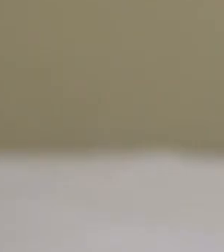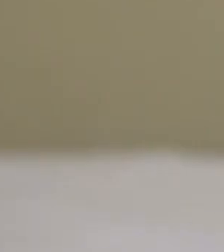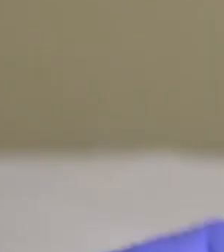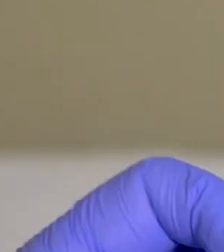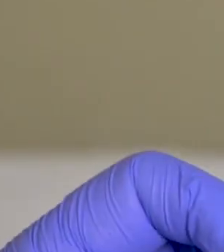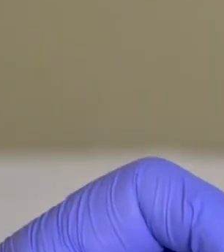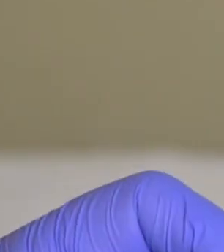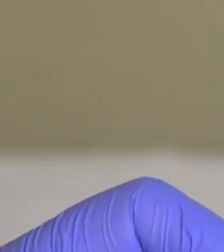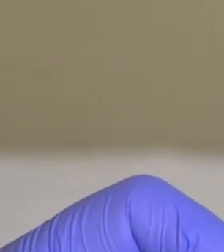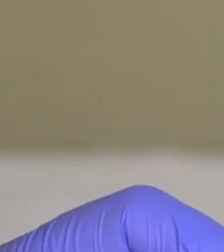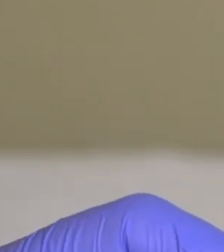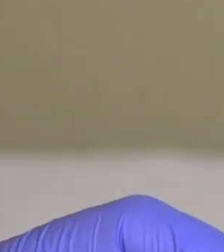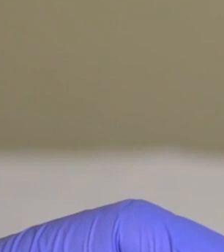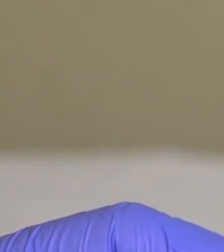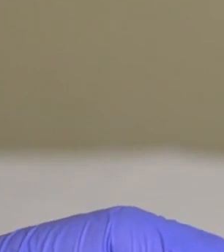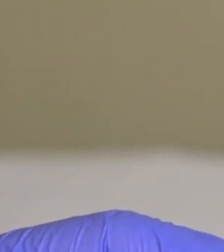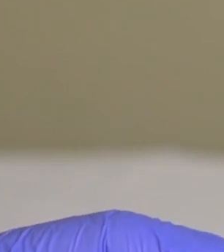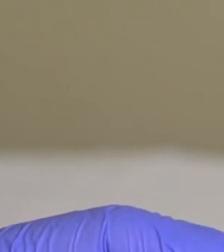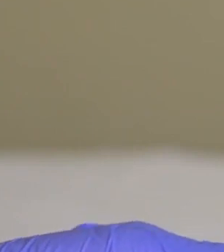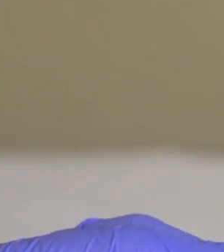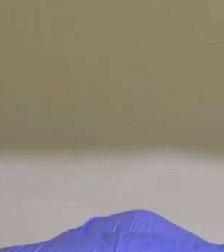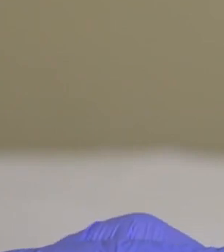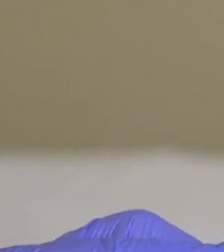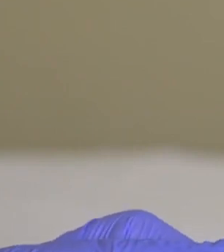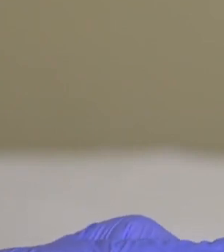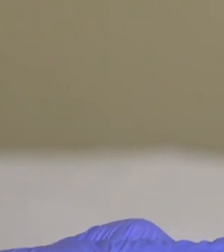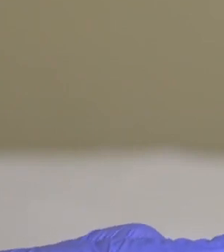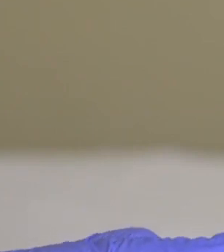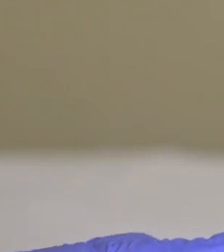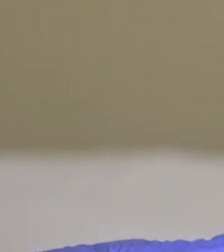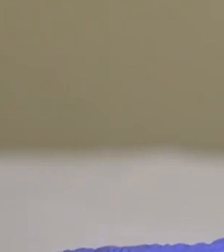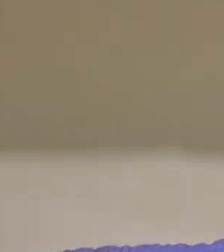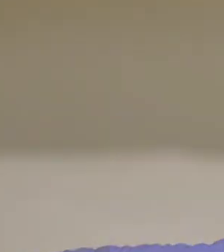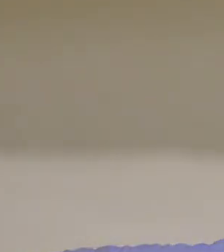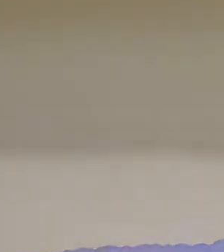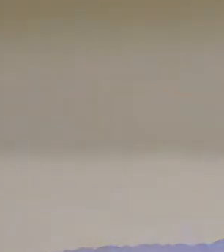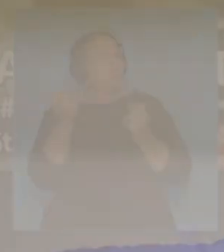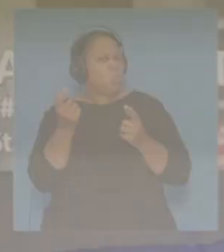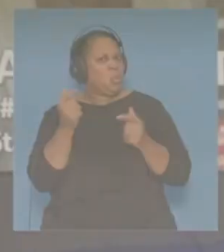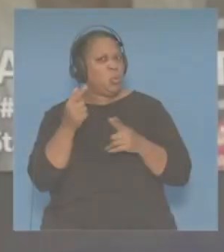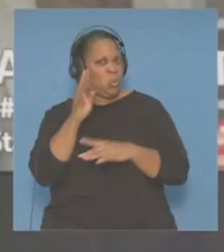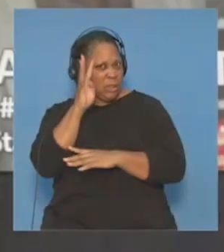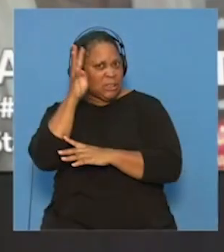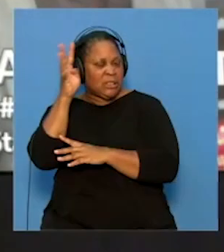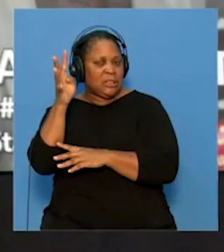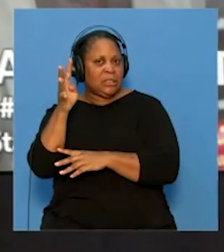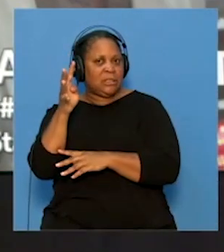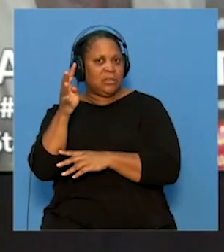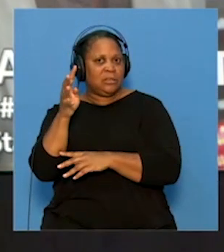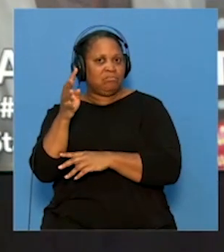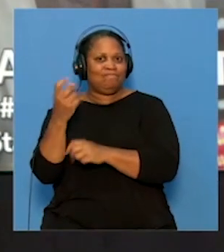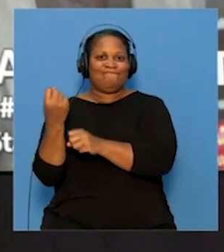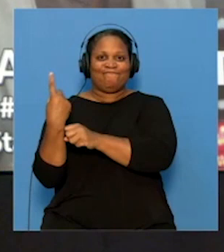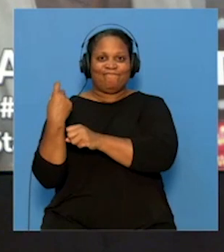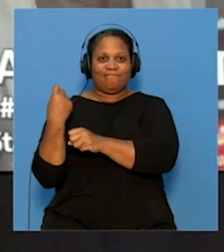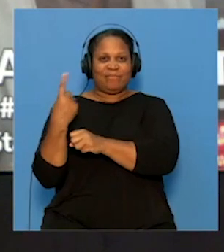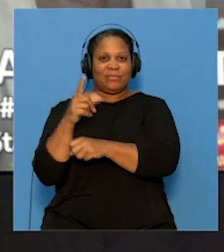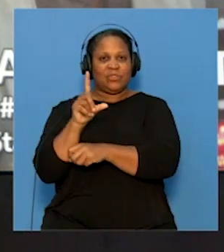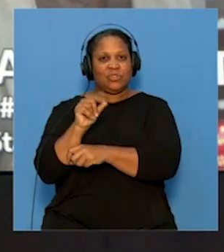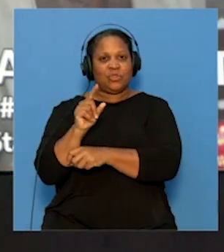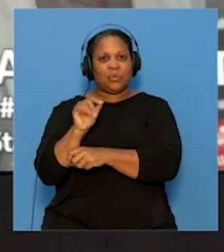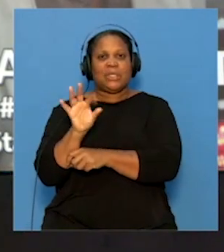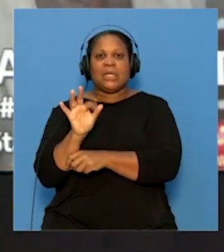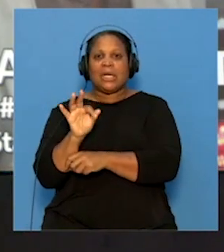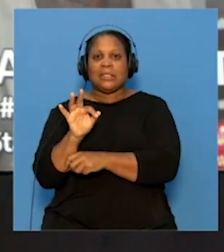another concern, which is how this vaccine was fast-tracked. Only a year ago, at the beginning of 2019,